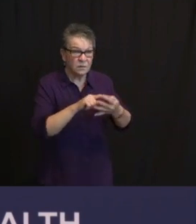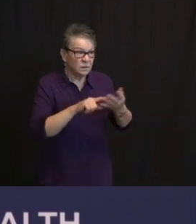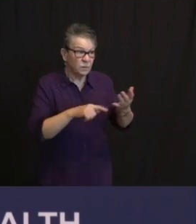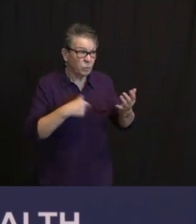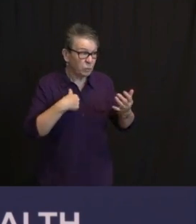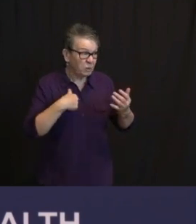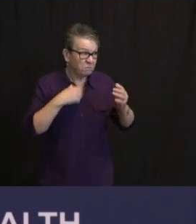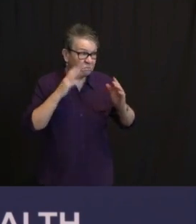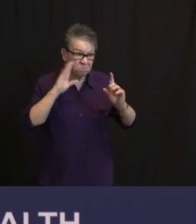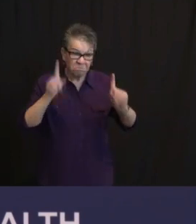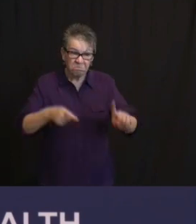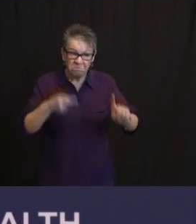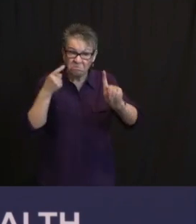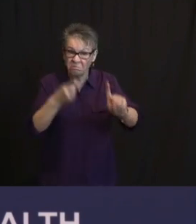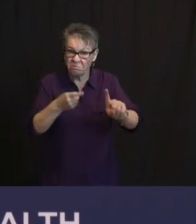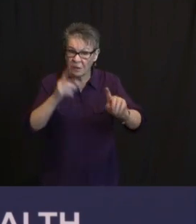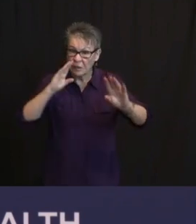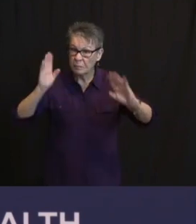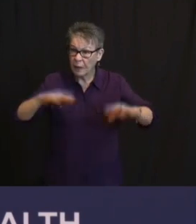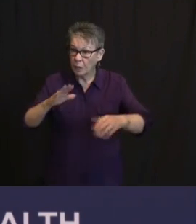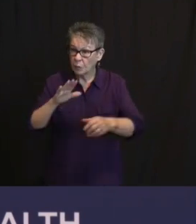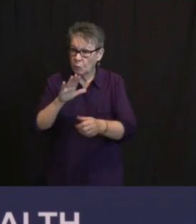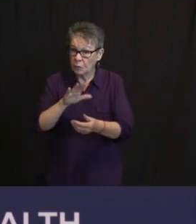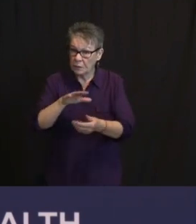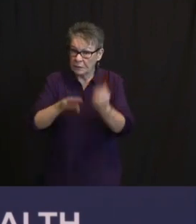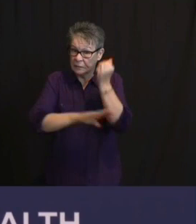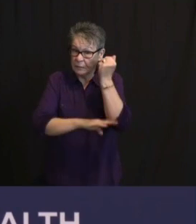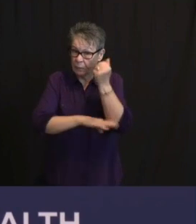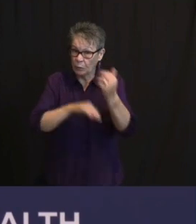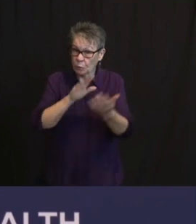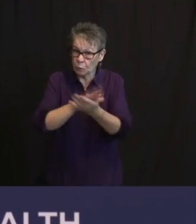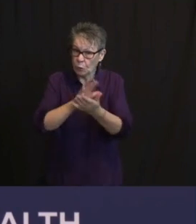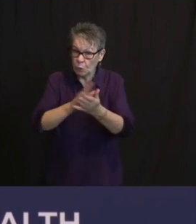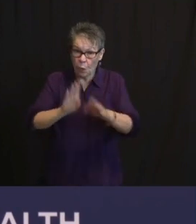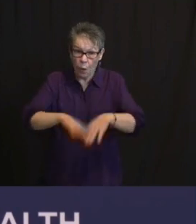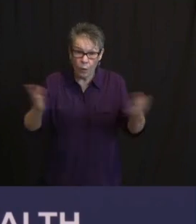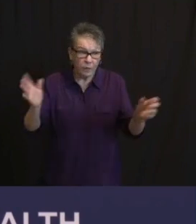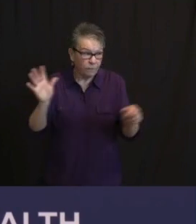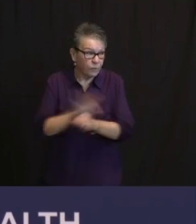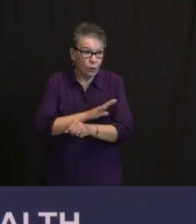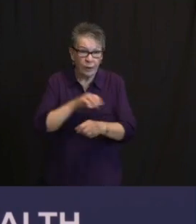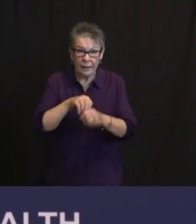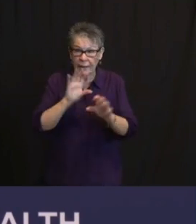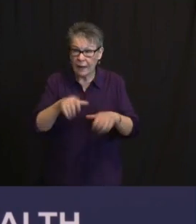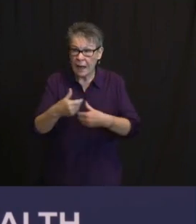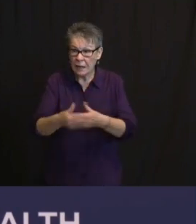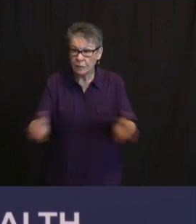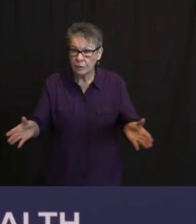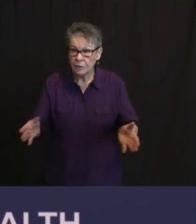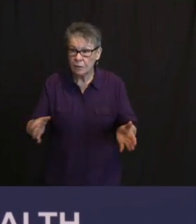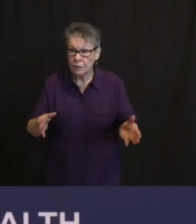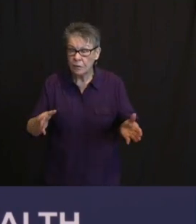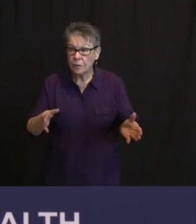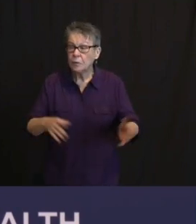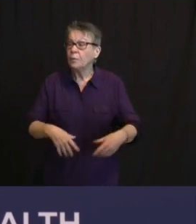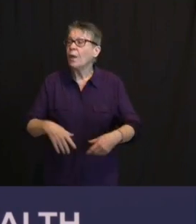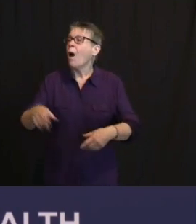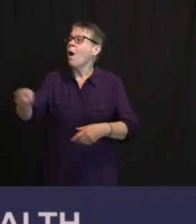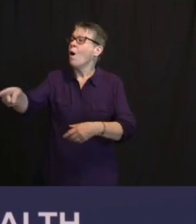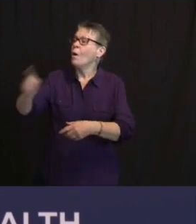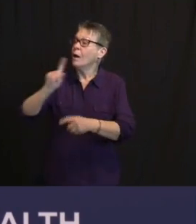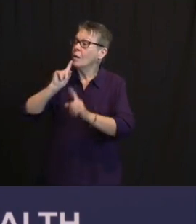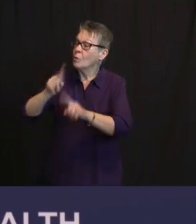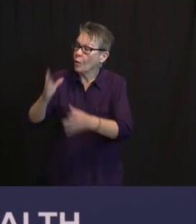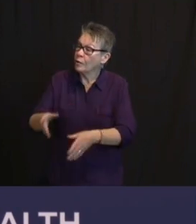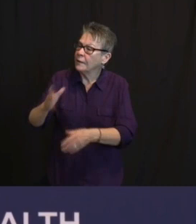PERSON IN SEPTEMBER, AND AGAIN SAFELY AND RESPONSIBLY. THANK YOU. ELISE, NICE TO SEE YOU. GOOD TO SEE YOU AS WELL. THE FIRST QUESTION